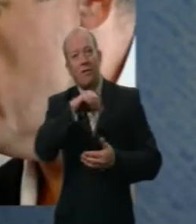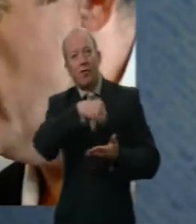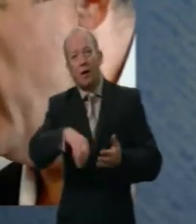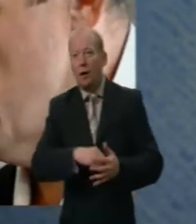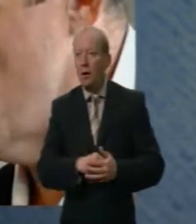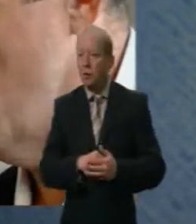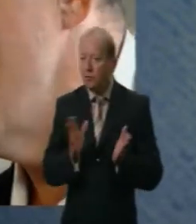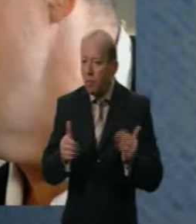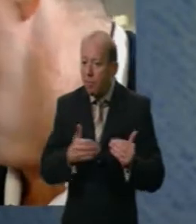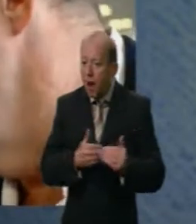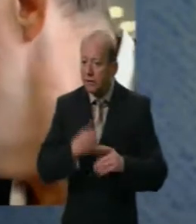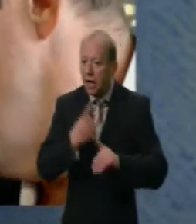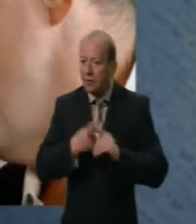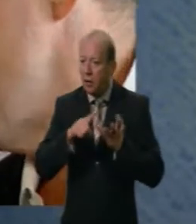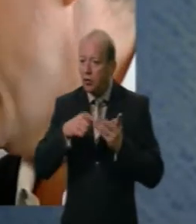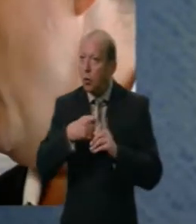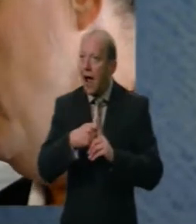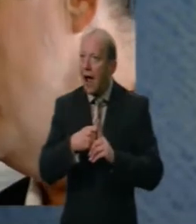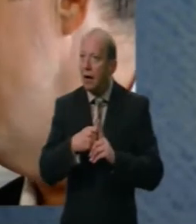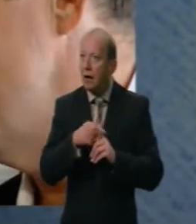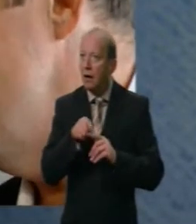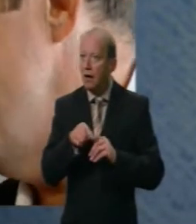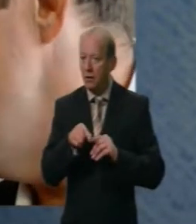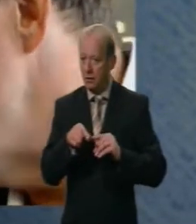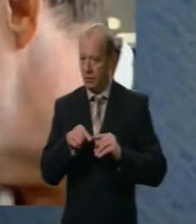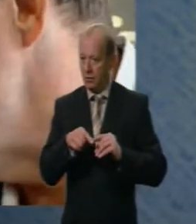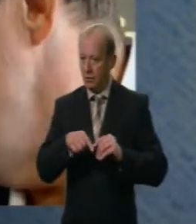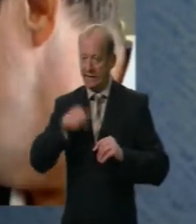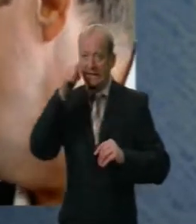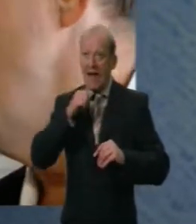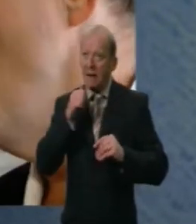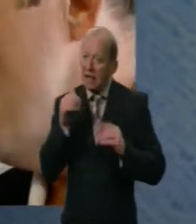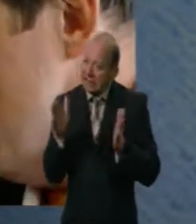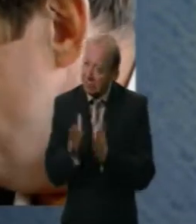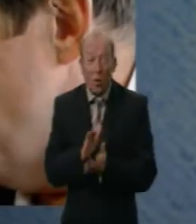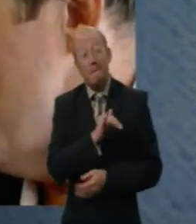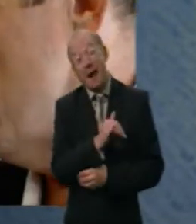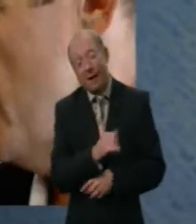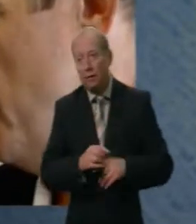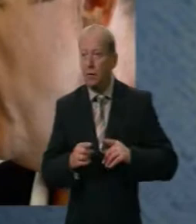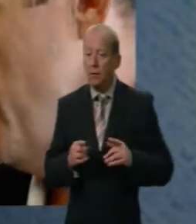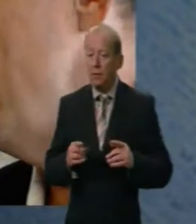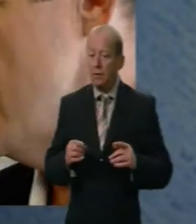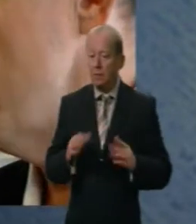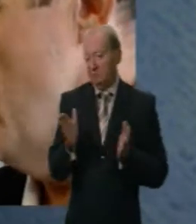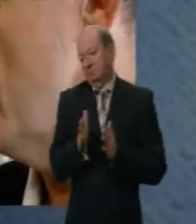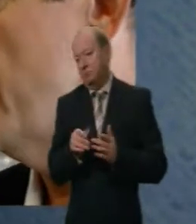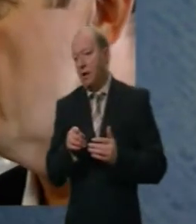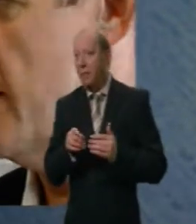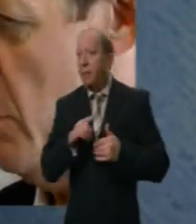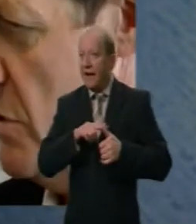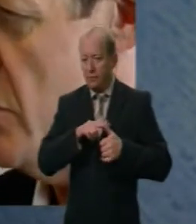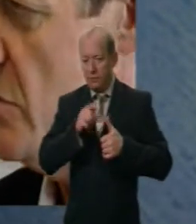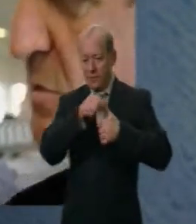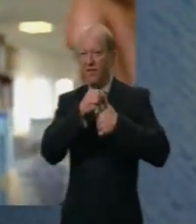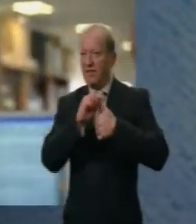scam, you could say. Maybe, yes. Which is the basis for a much bigger scam, which is taking money